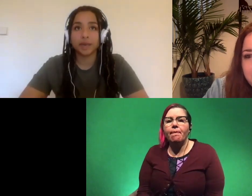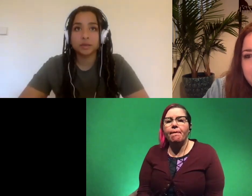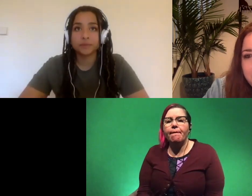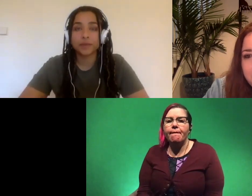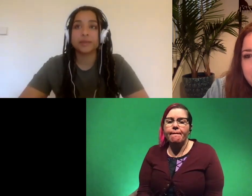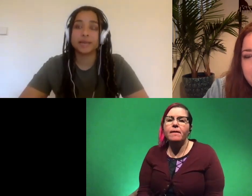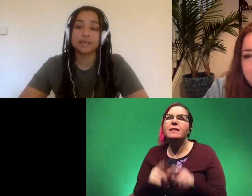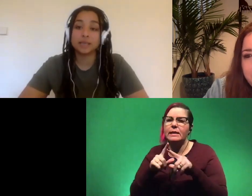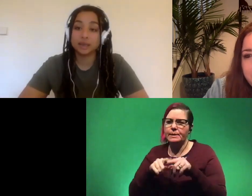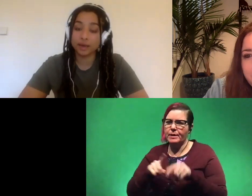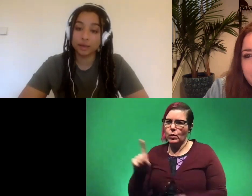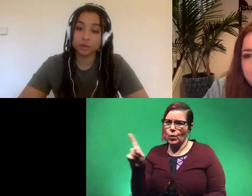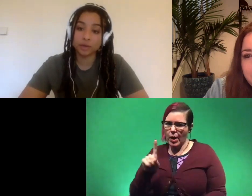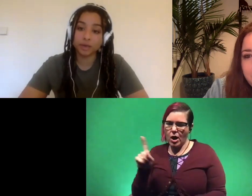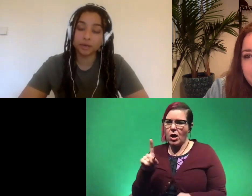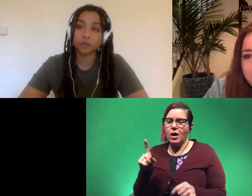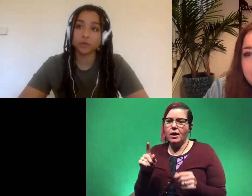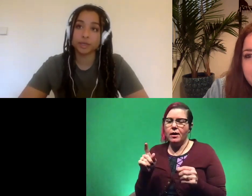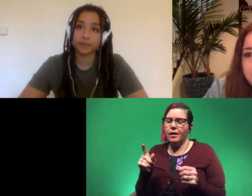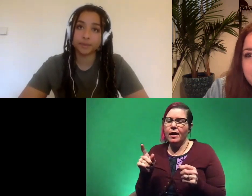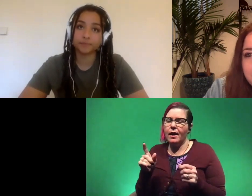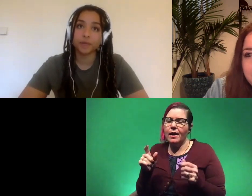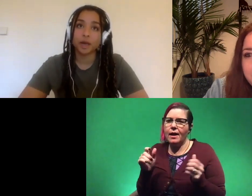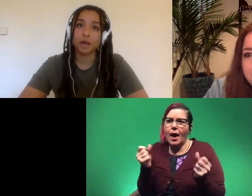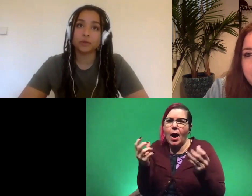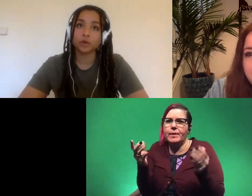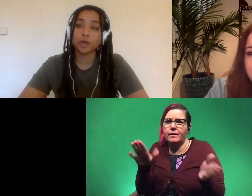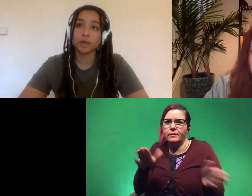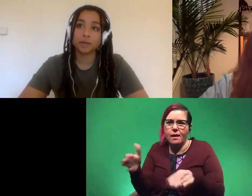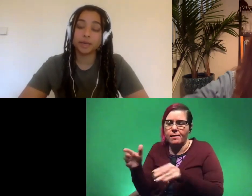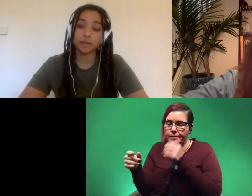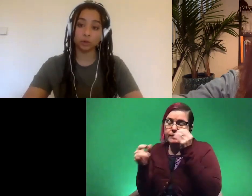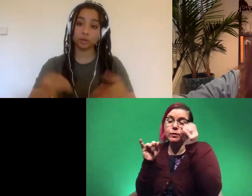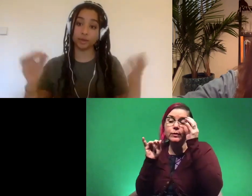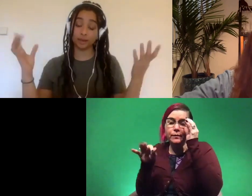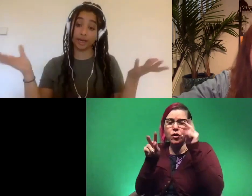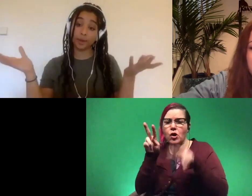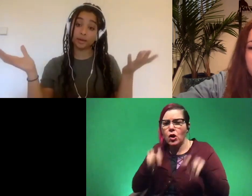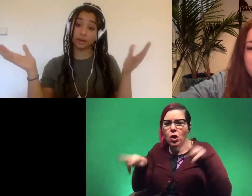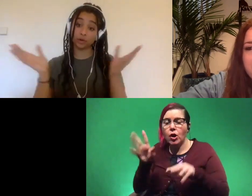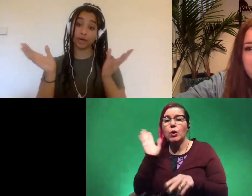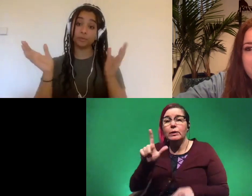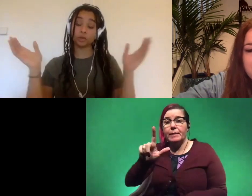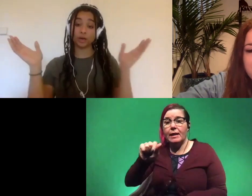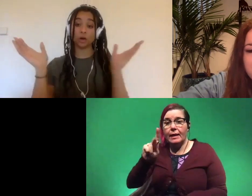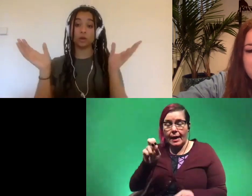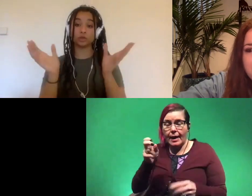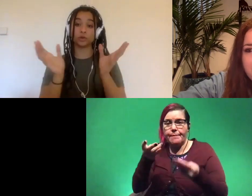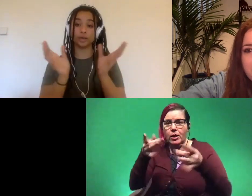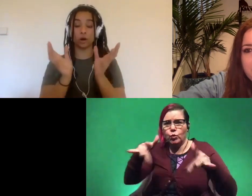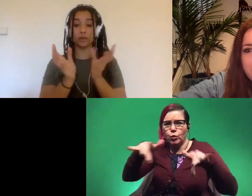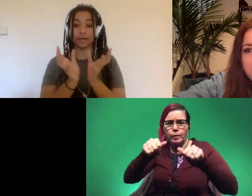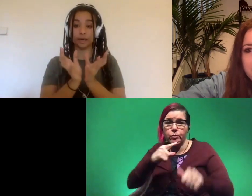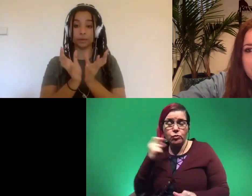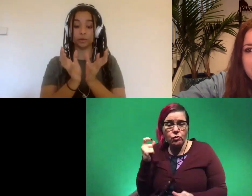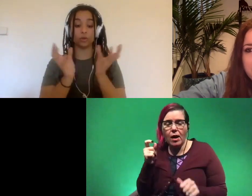the place and the density that the animals died in so for example if you're looking at a place that used to be a lake bed that dried up so that concentrated